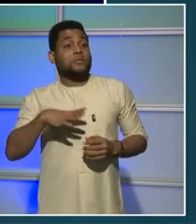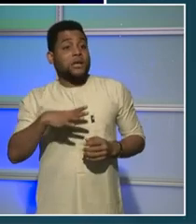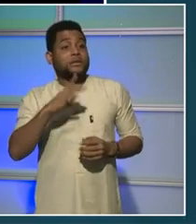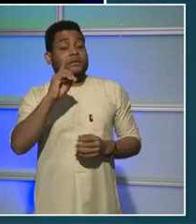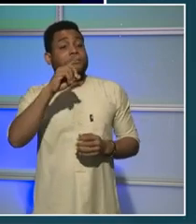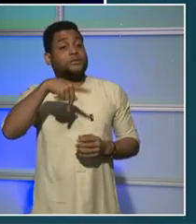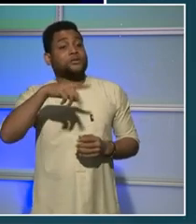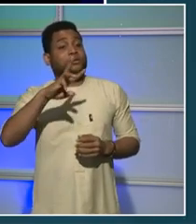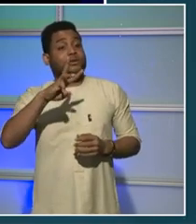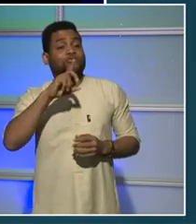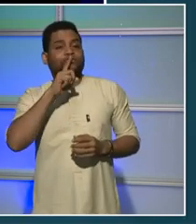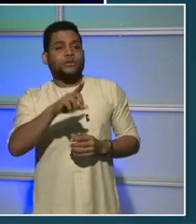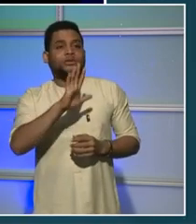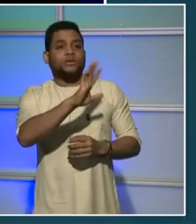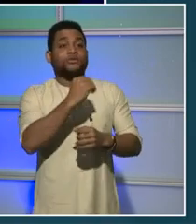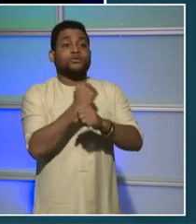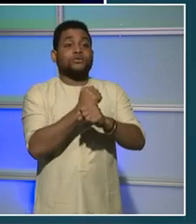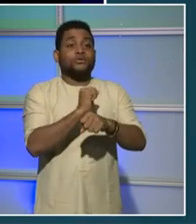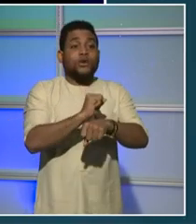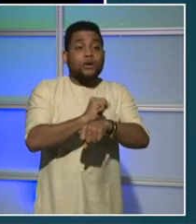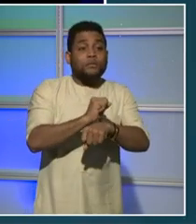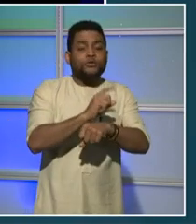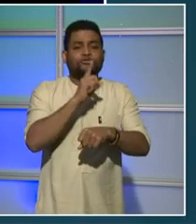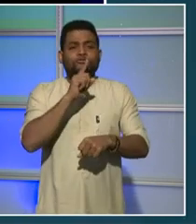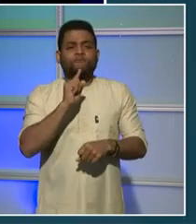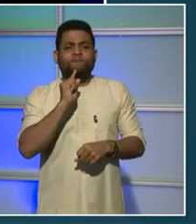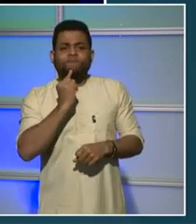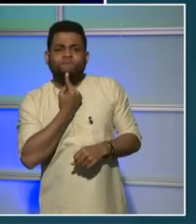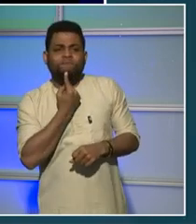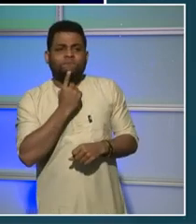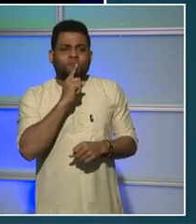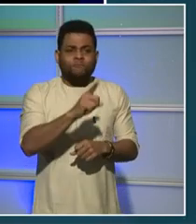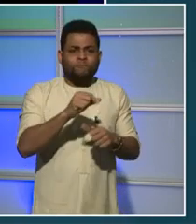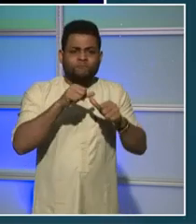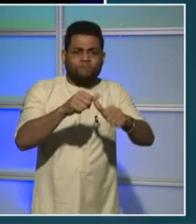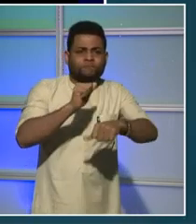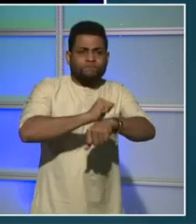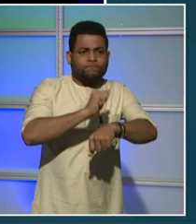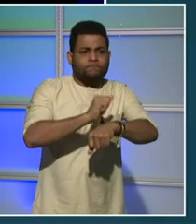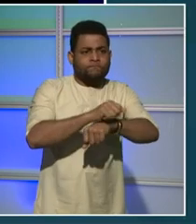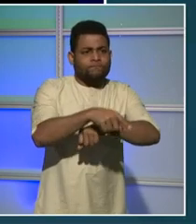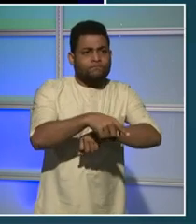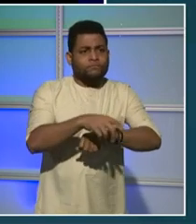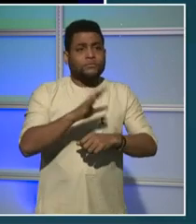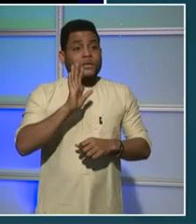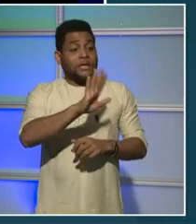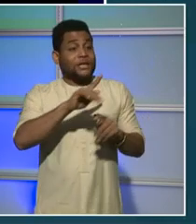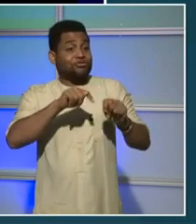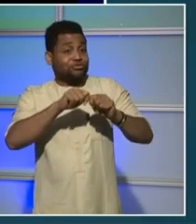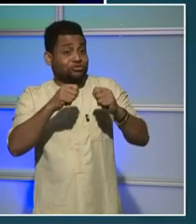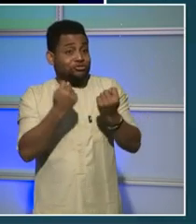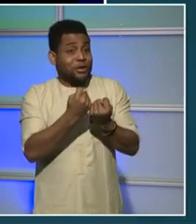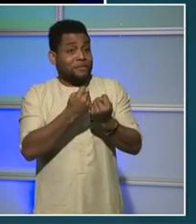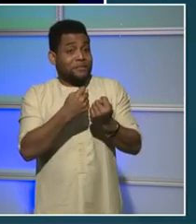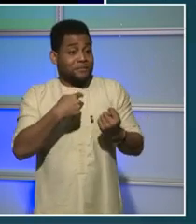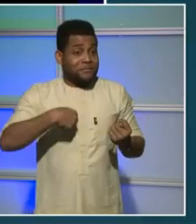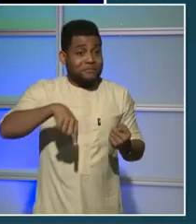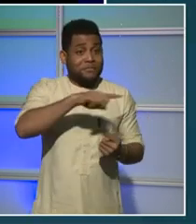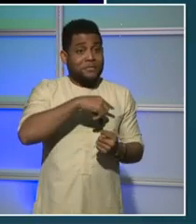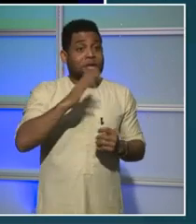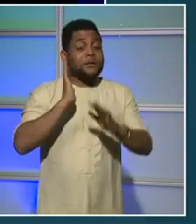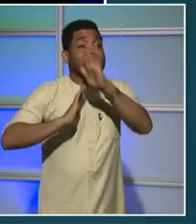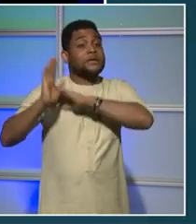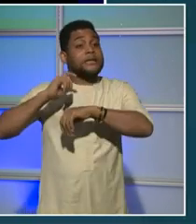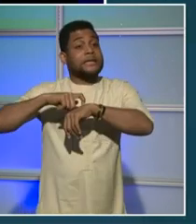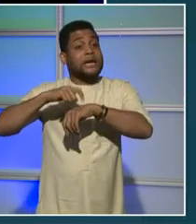In fact, they're the team that throughout this entire pandemic have been in person at work every single day